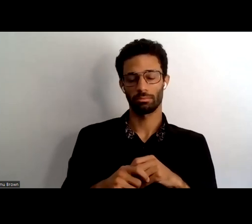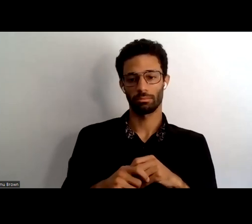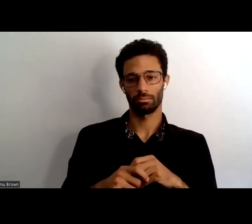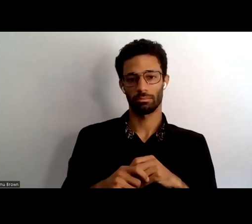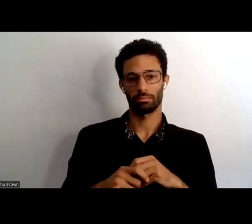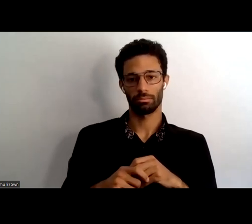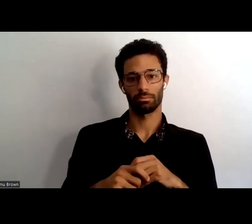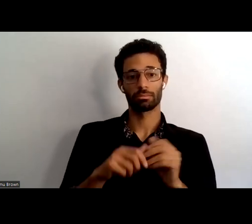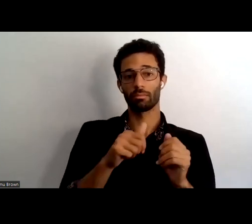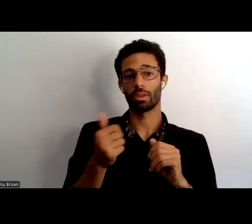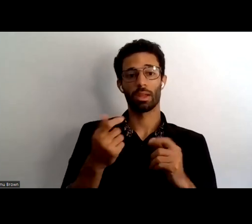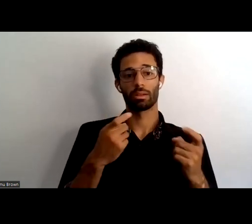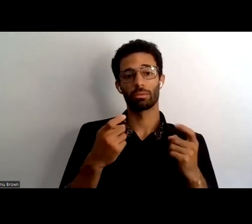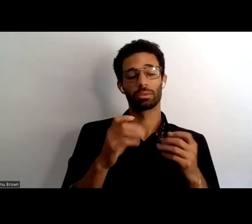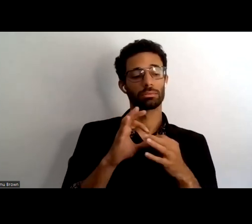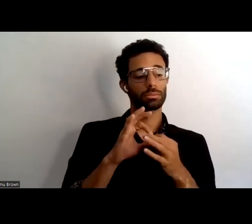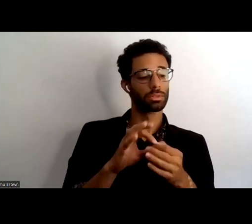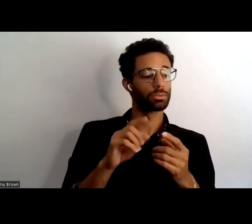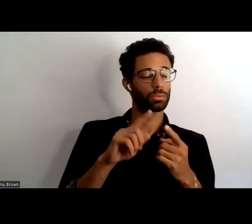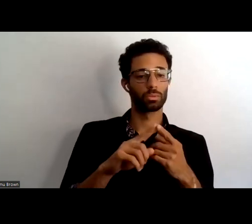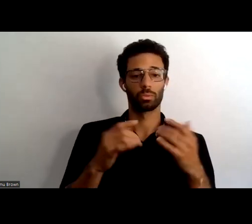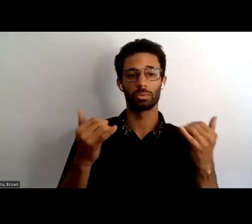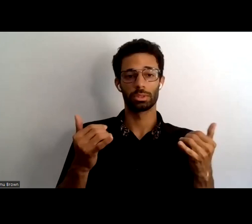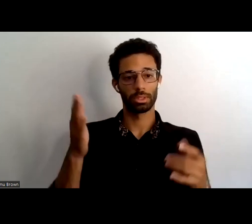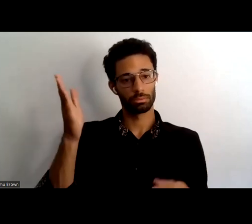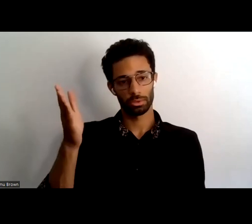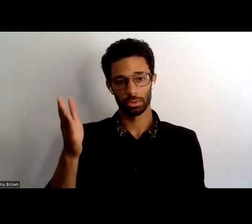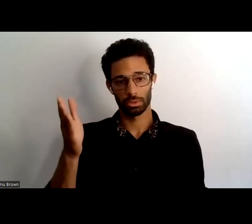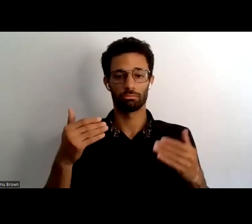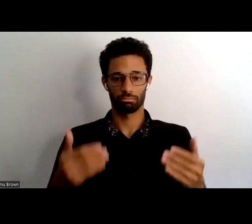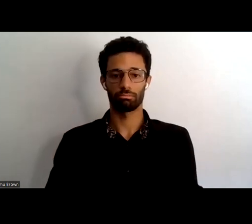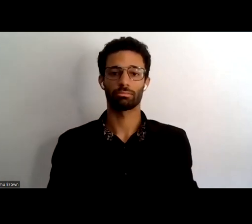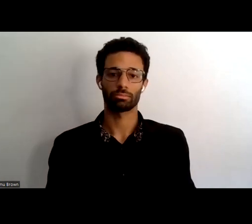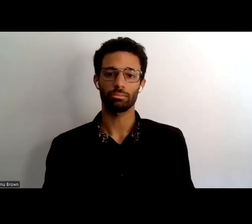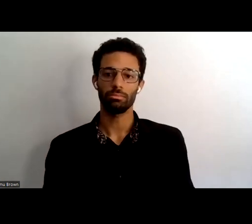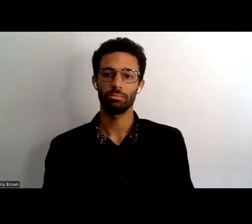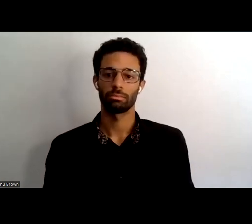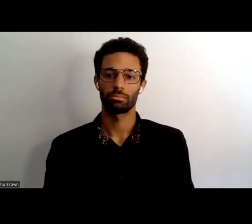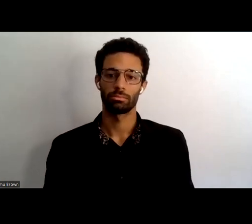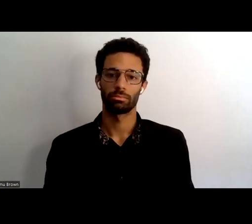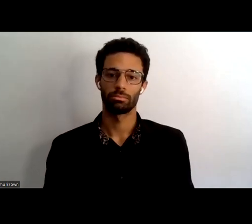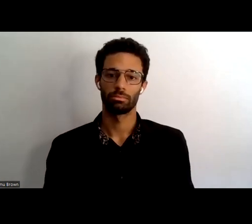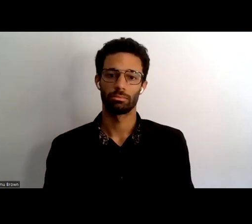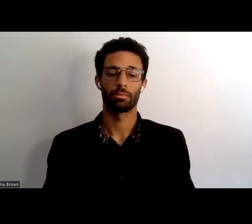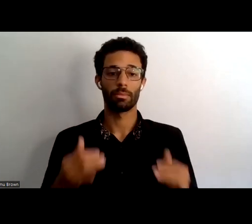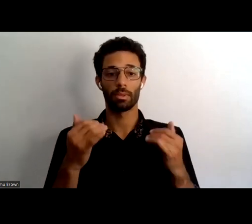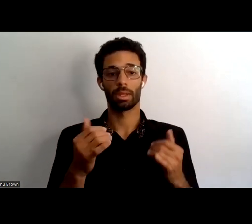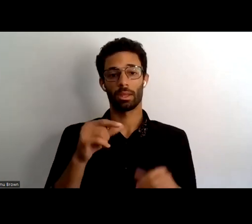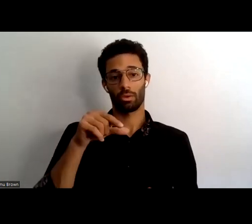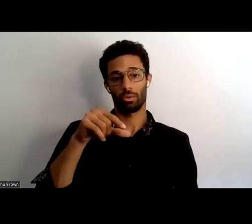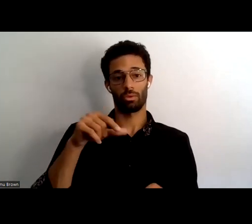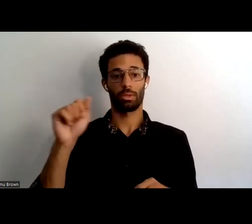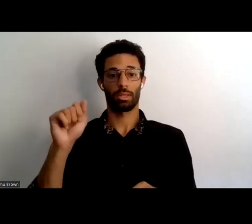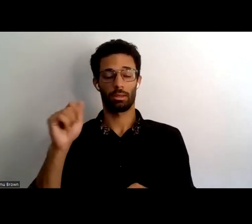questions pertaining to anything that has been presented today um going over to the q a for